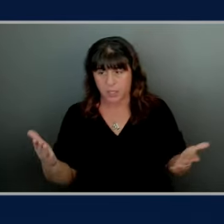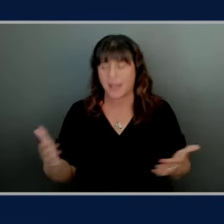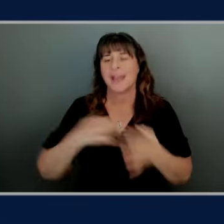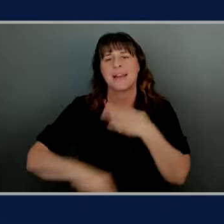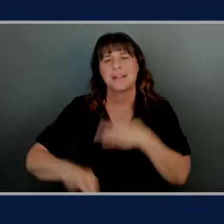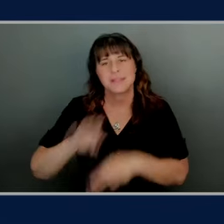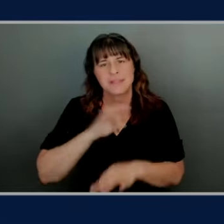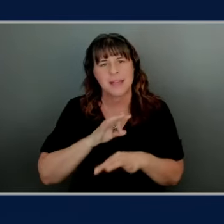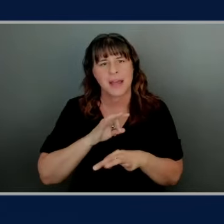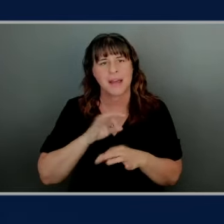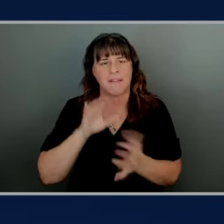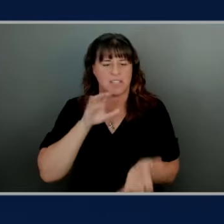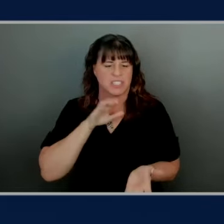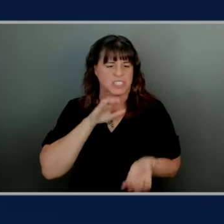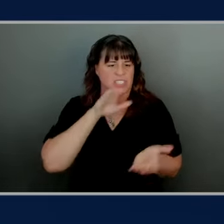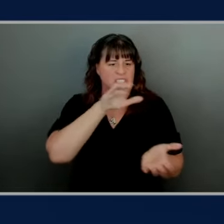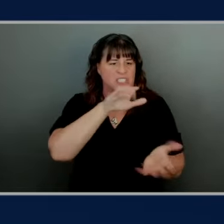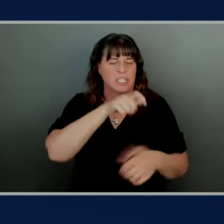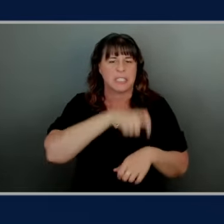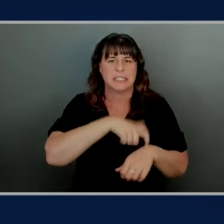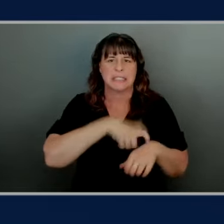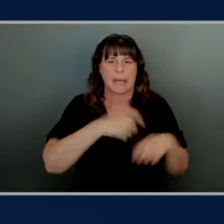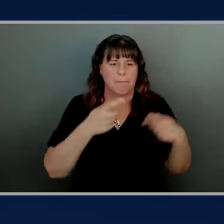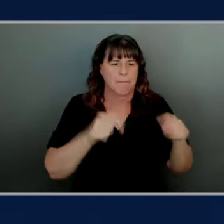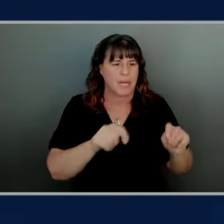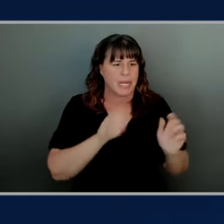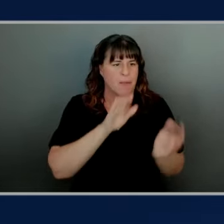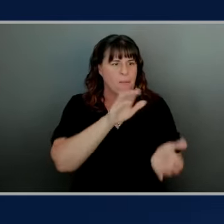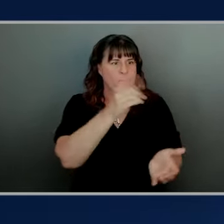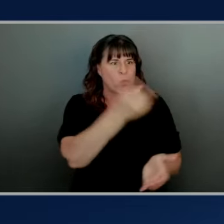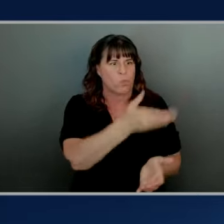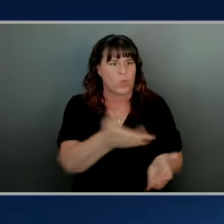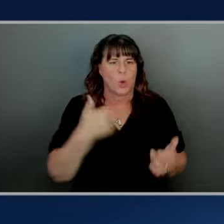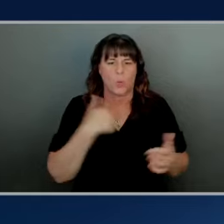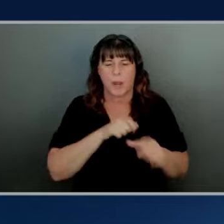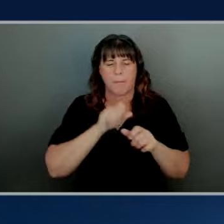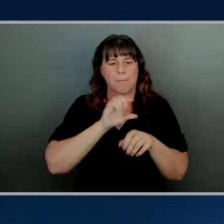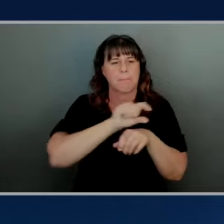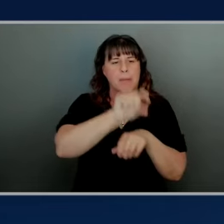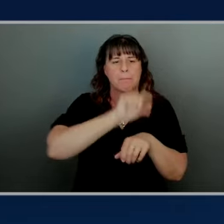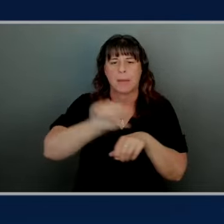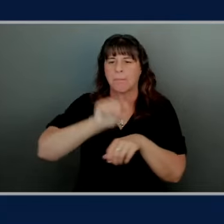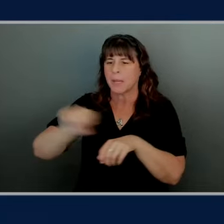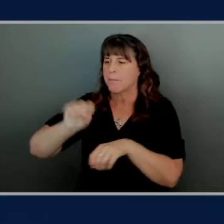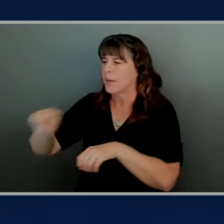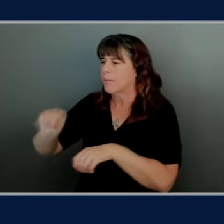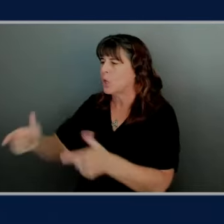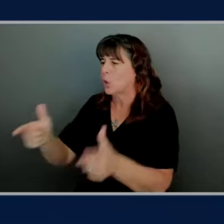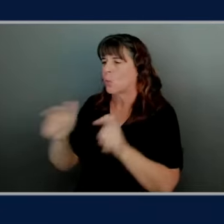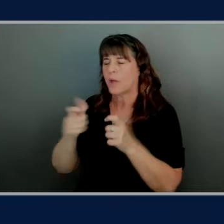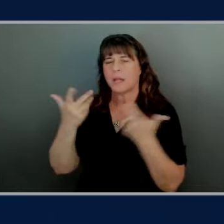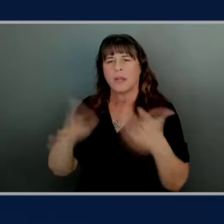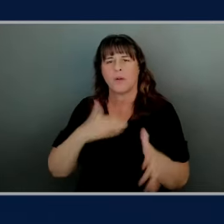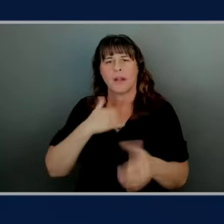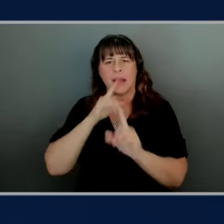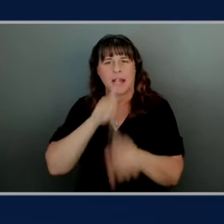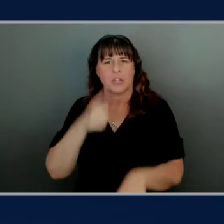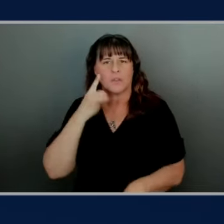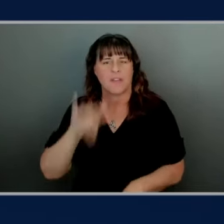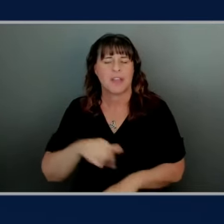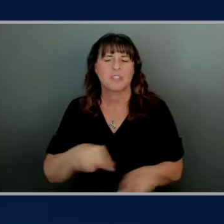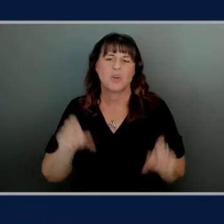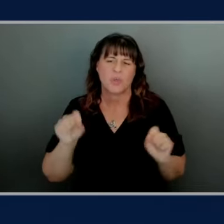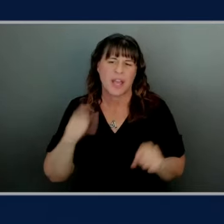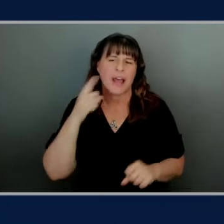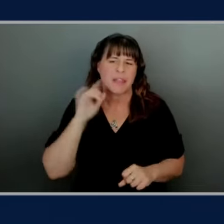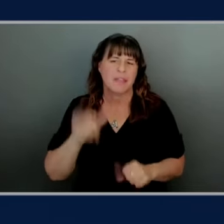investing all that time money and effort up front we were able to quickly get to some of those answers um so yeah I think that was probably